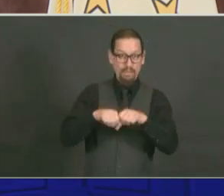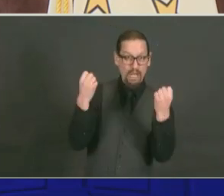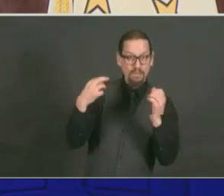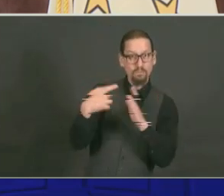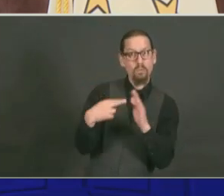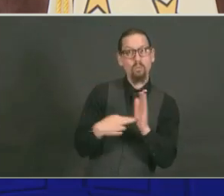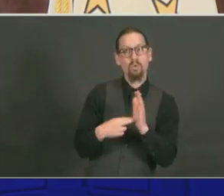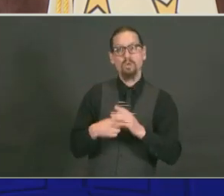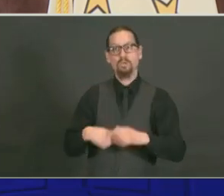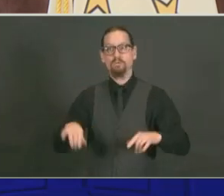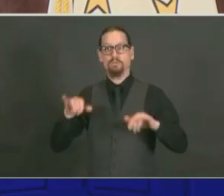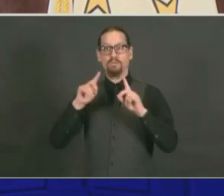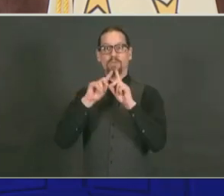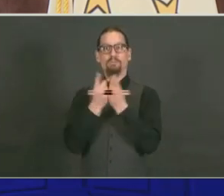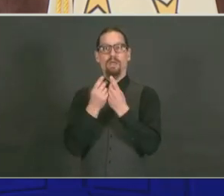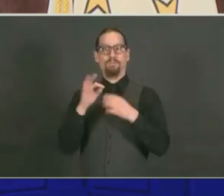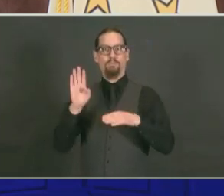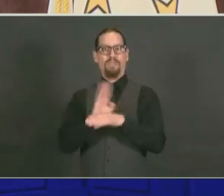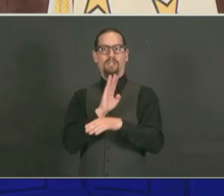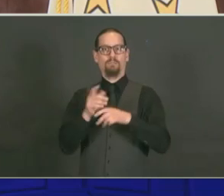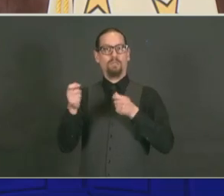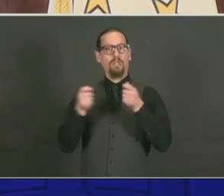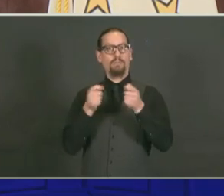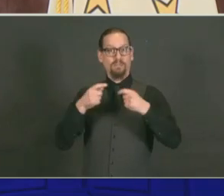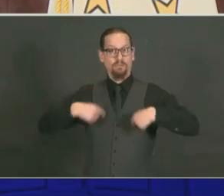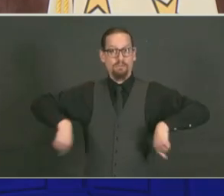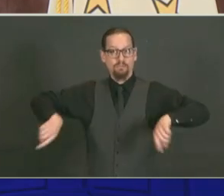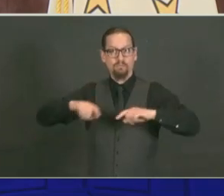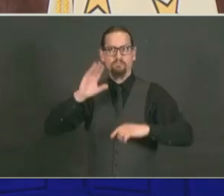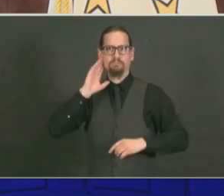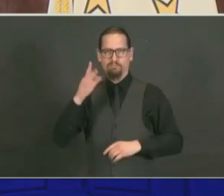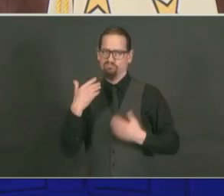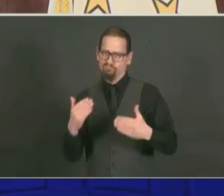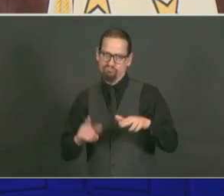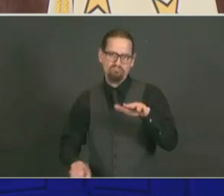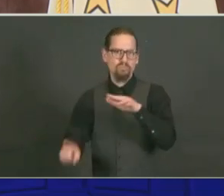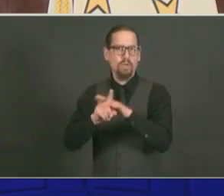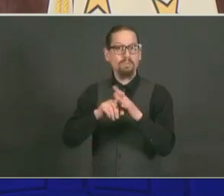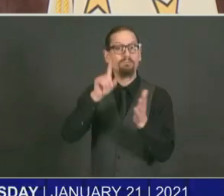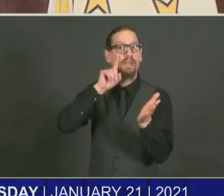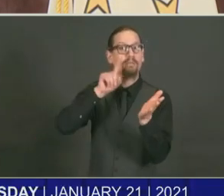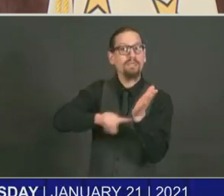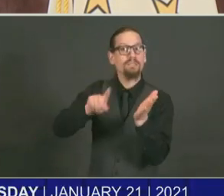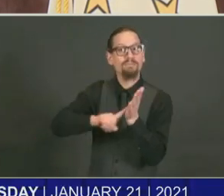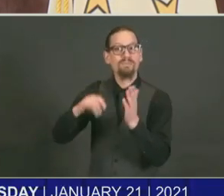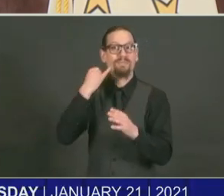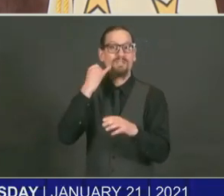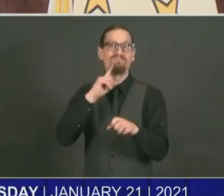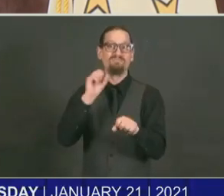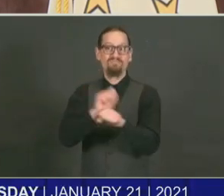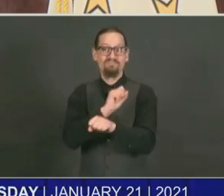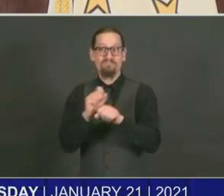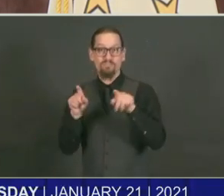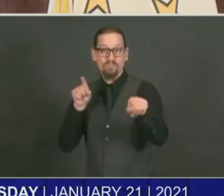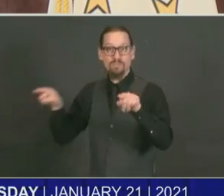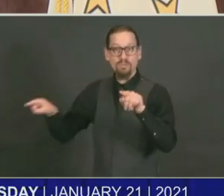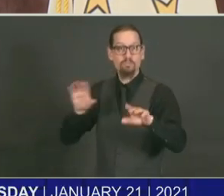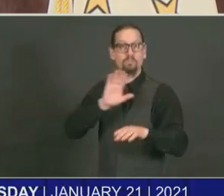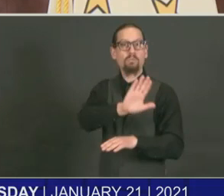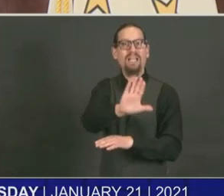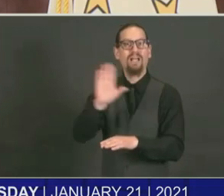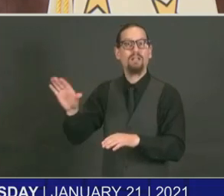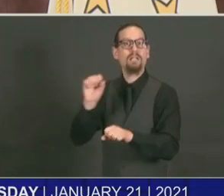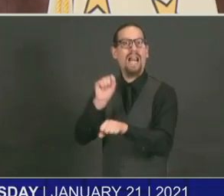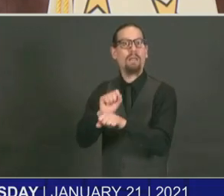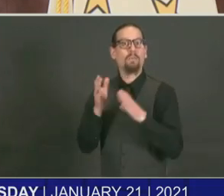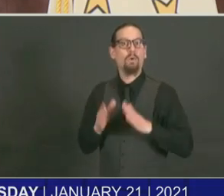inspect and if employees feel like they're being treated improperly, then they have recourse like any other employees in Rhode Island. Having said that,